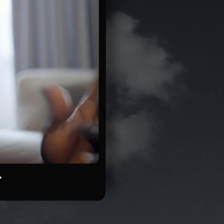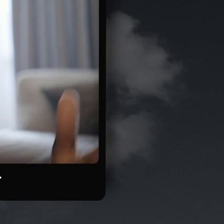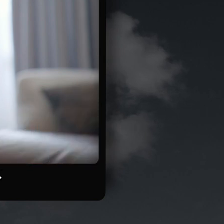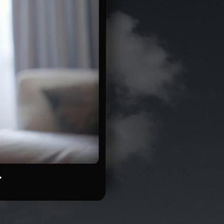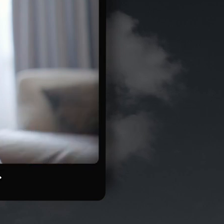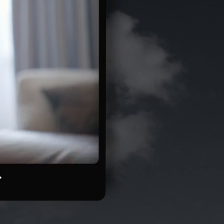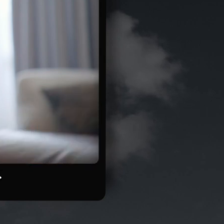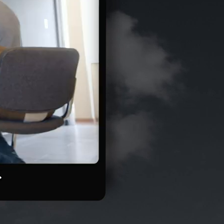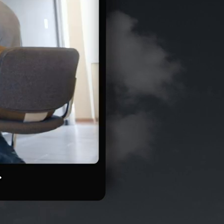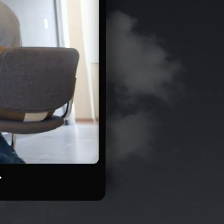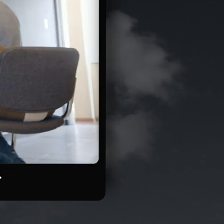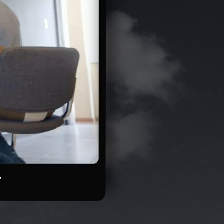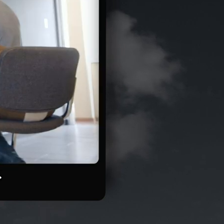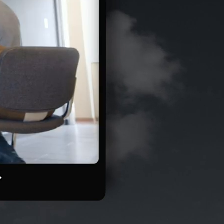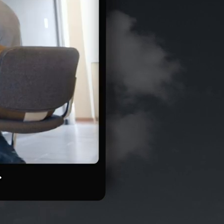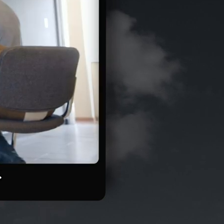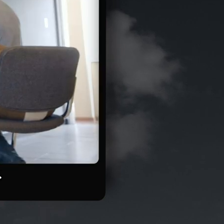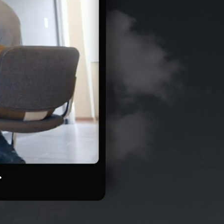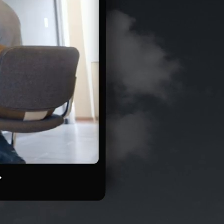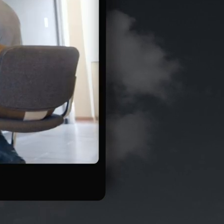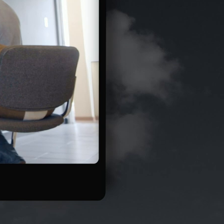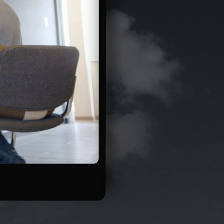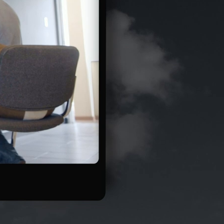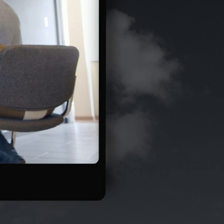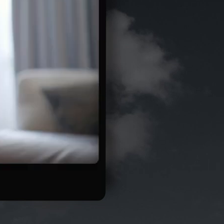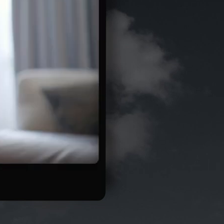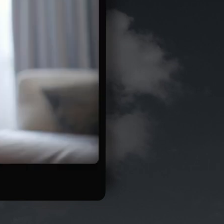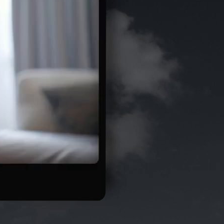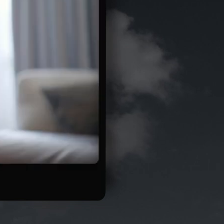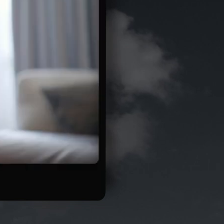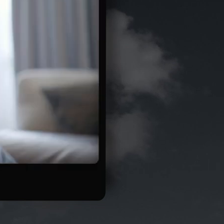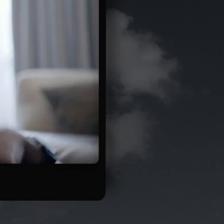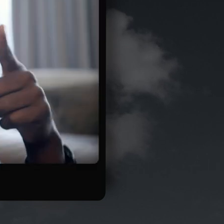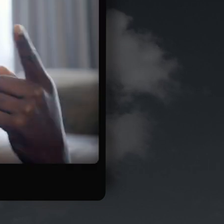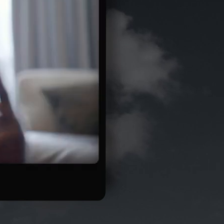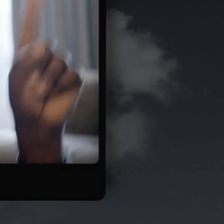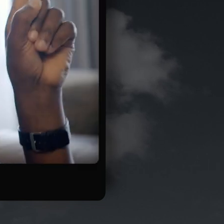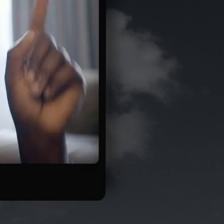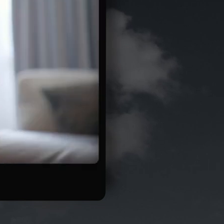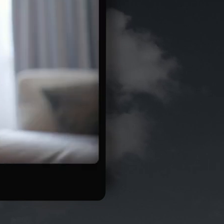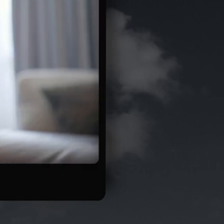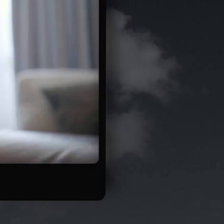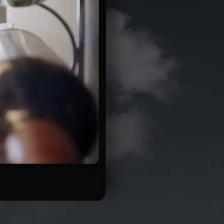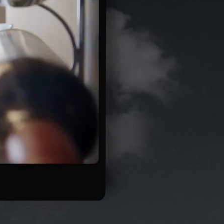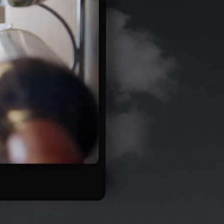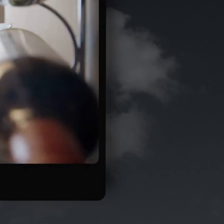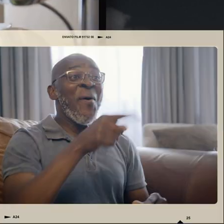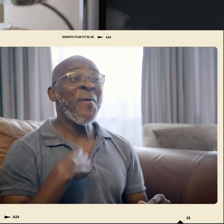it opened a lot of opportunities for me. As a deaf person, now I see life differently.